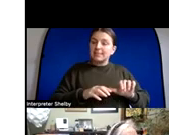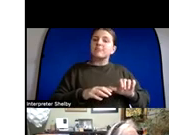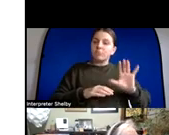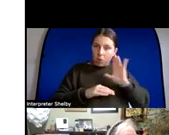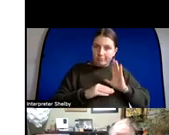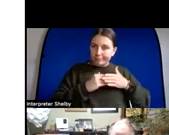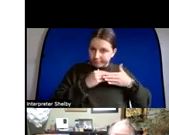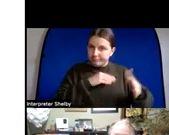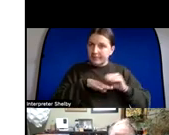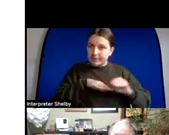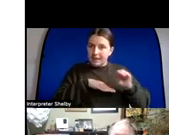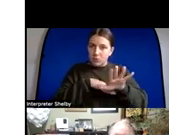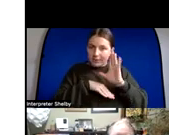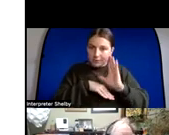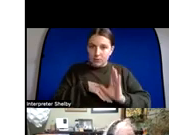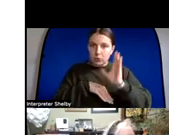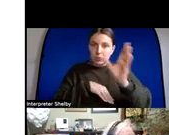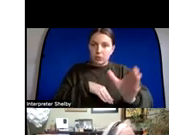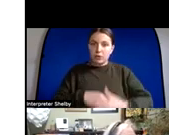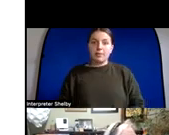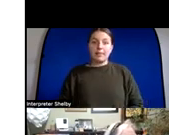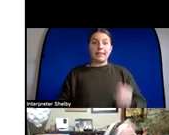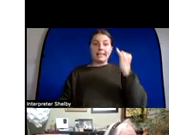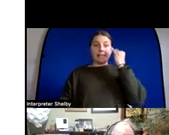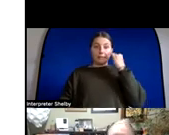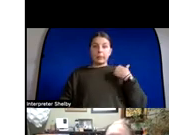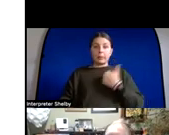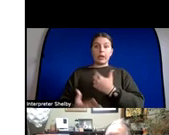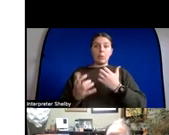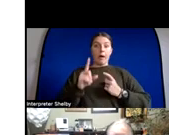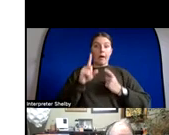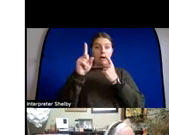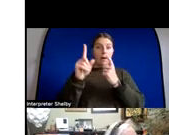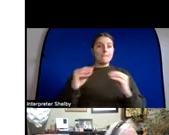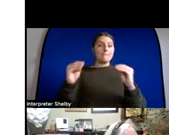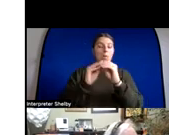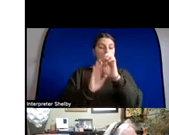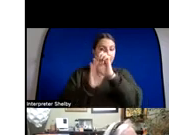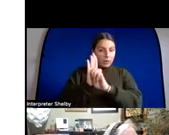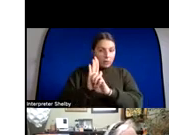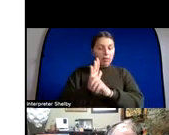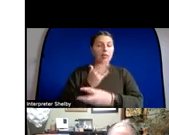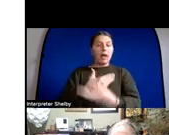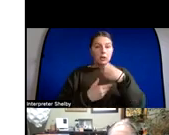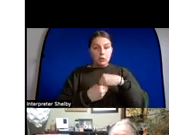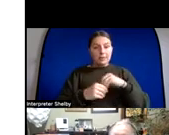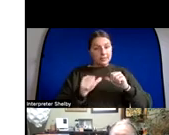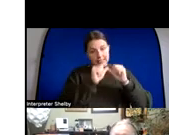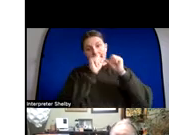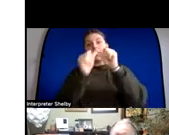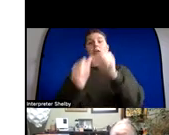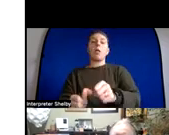so if we want a more ethical a more inclusive and a more sustainable society